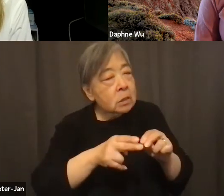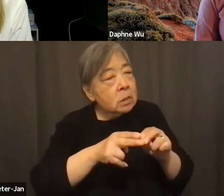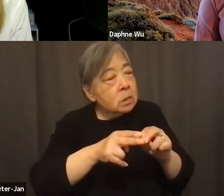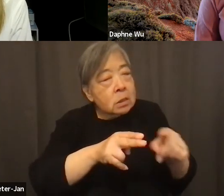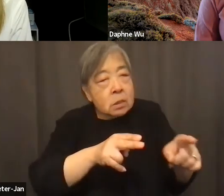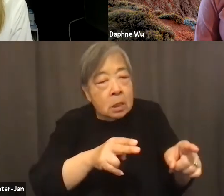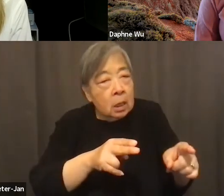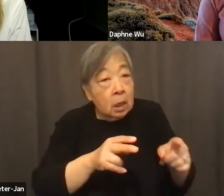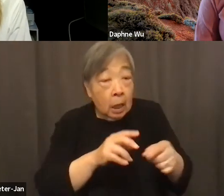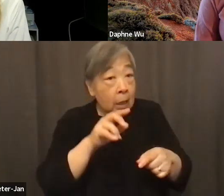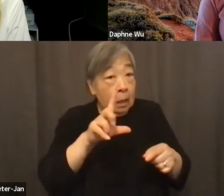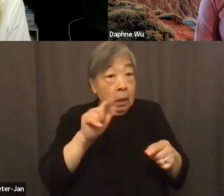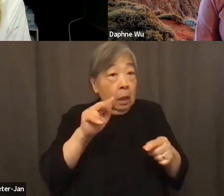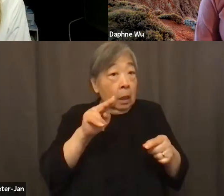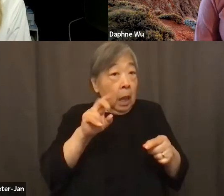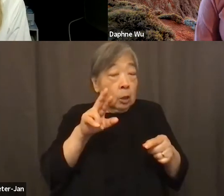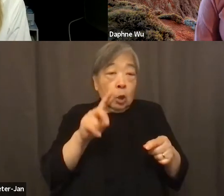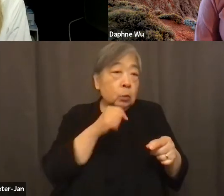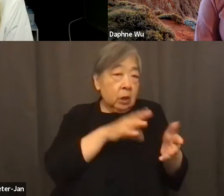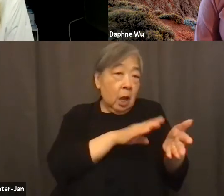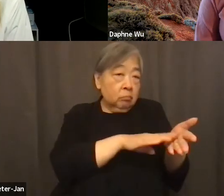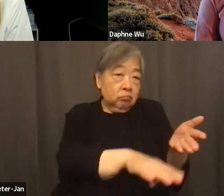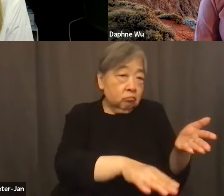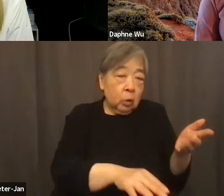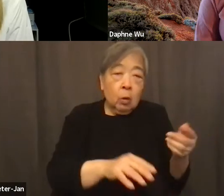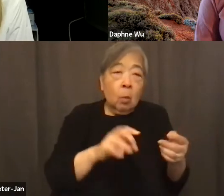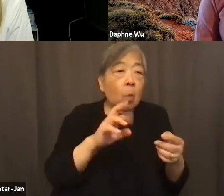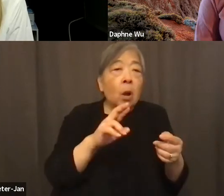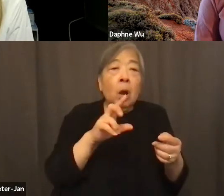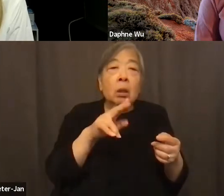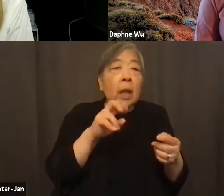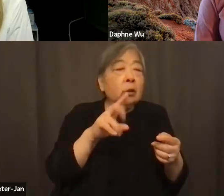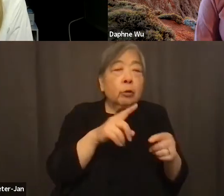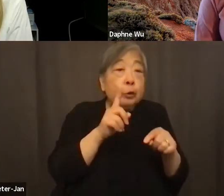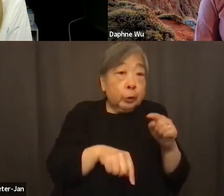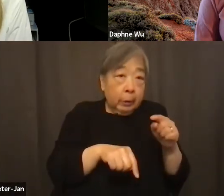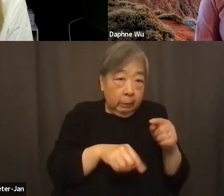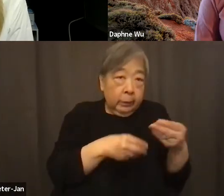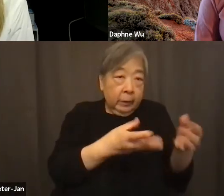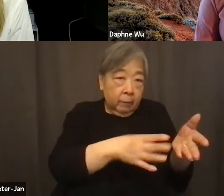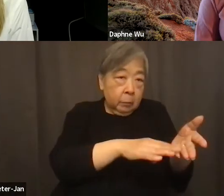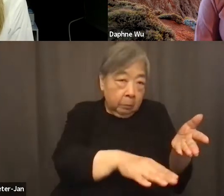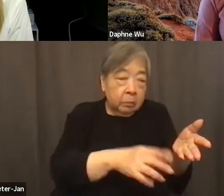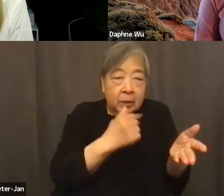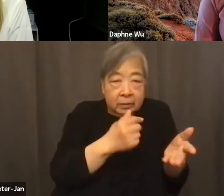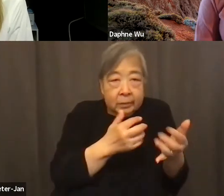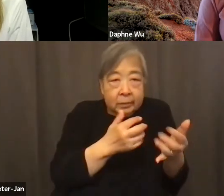landlords, either because landlords weren't relenting or the landlords couldn't because there's a lot of small property owners.